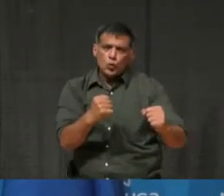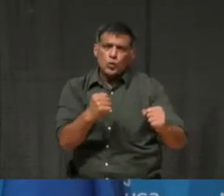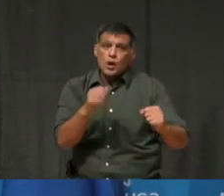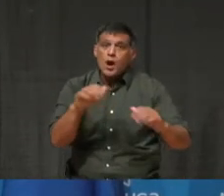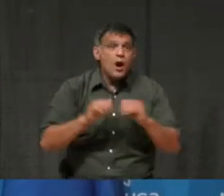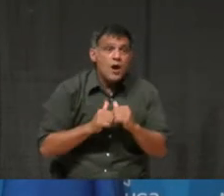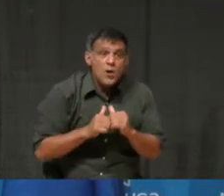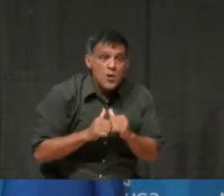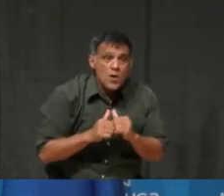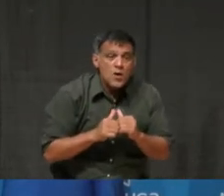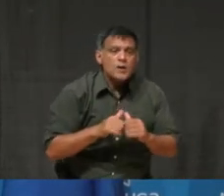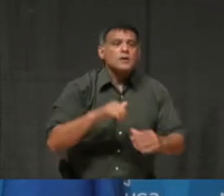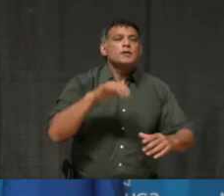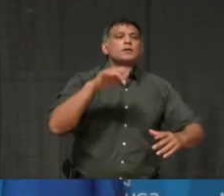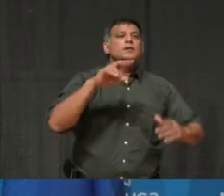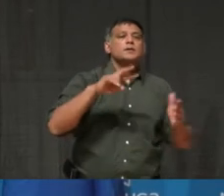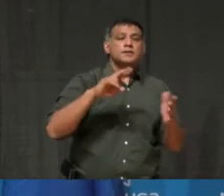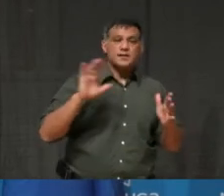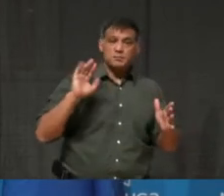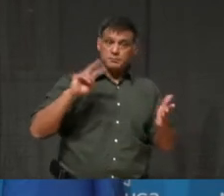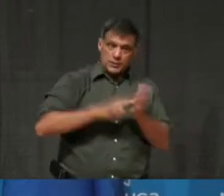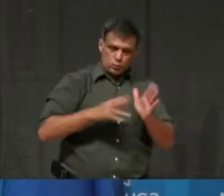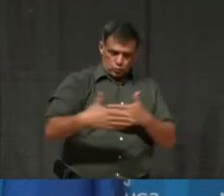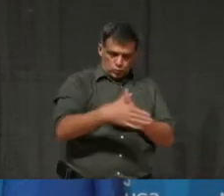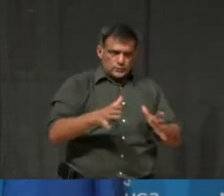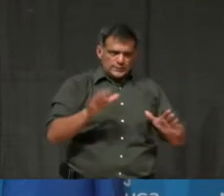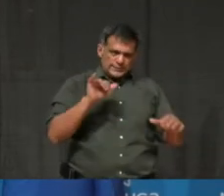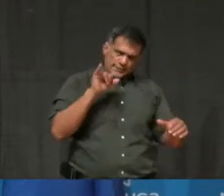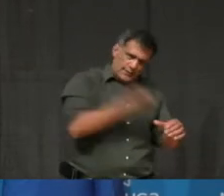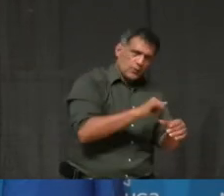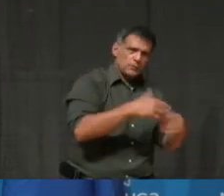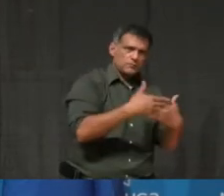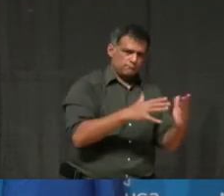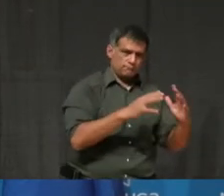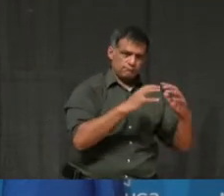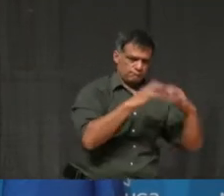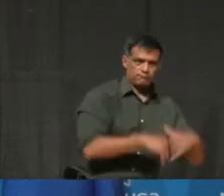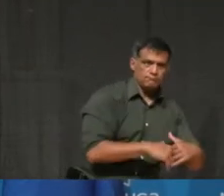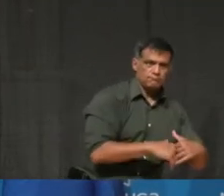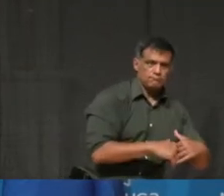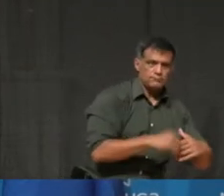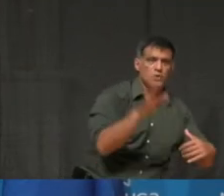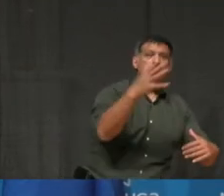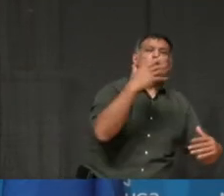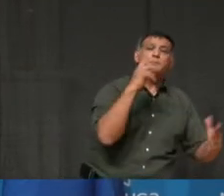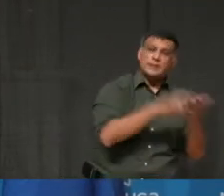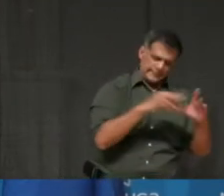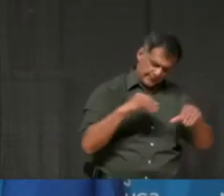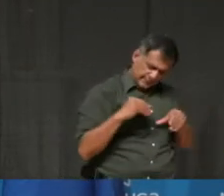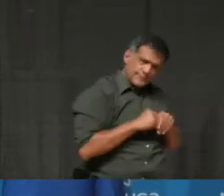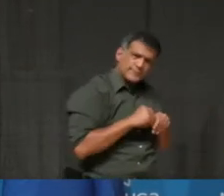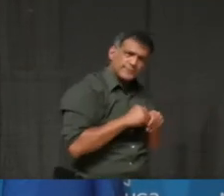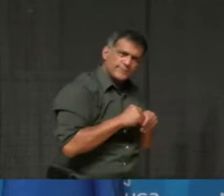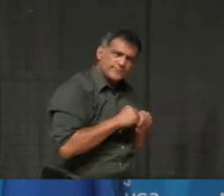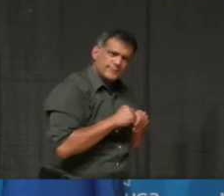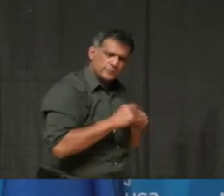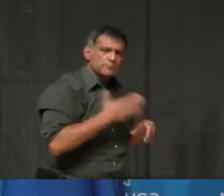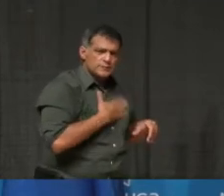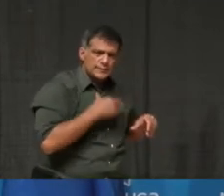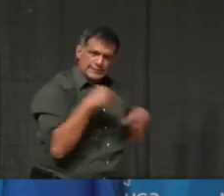so that we don't go out of business. So I see that as a very good investment. Thank you for that opportunity for letting me speak today.